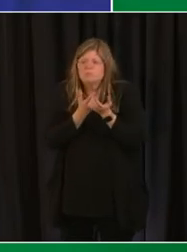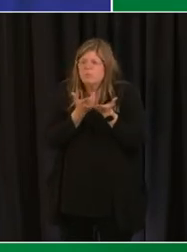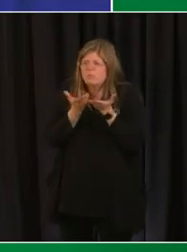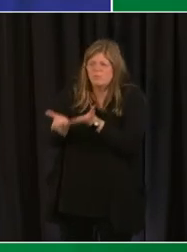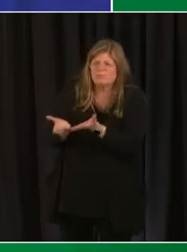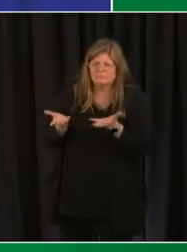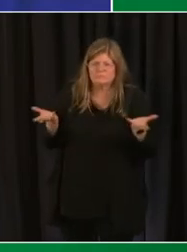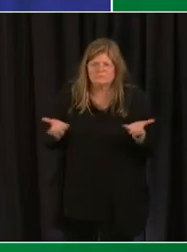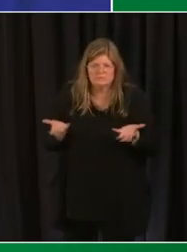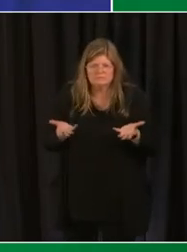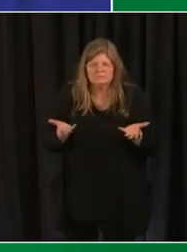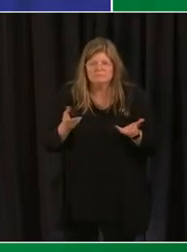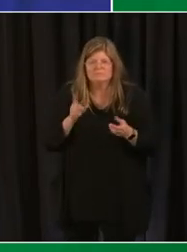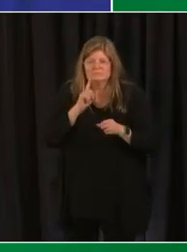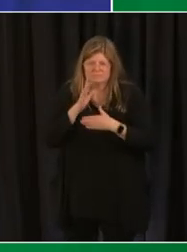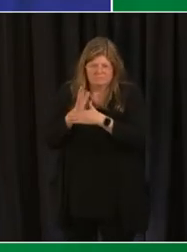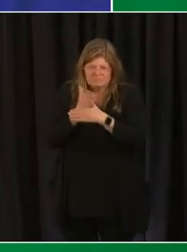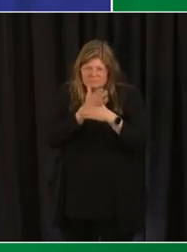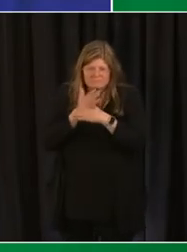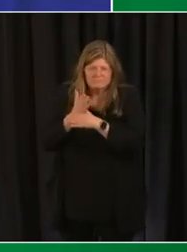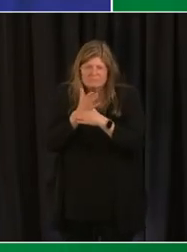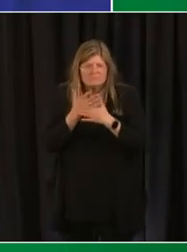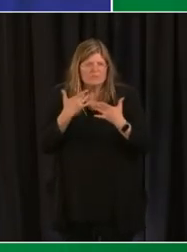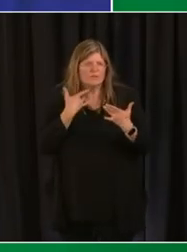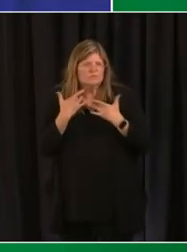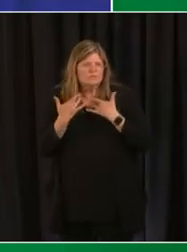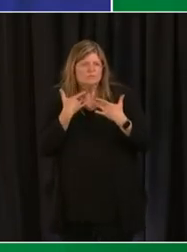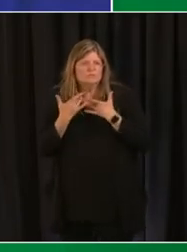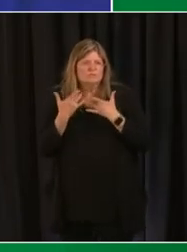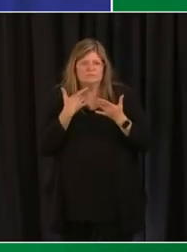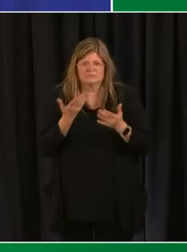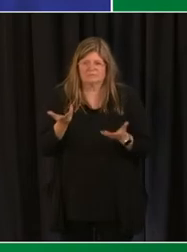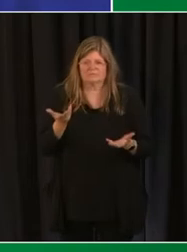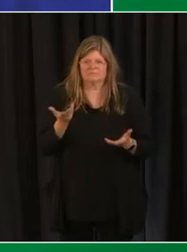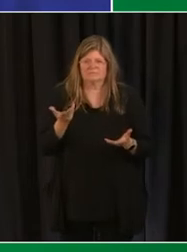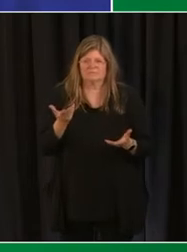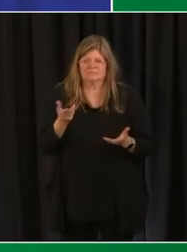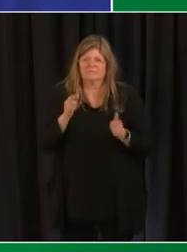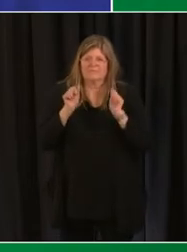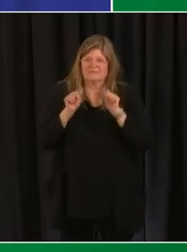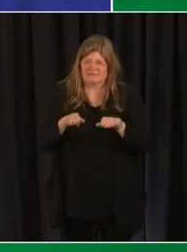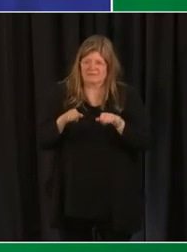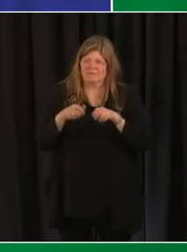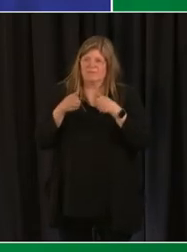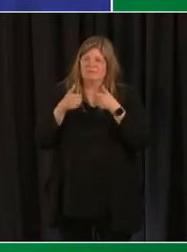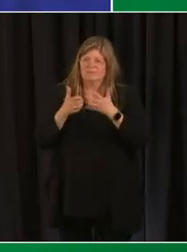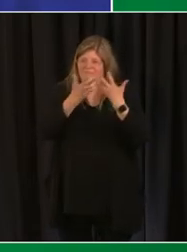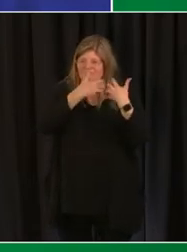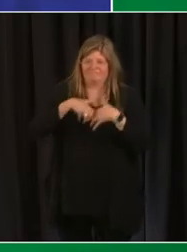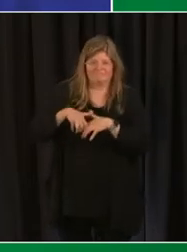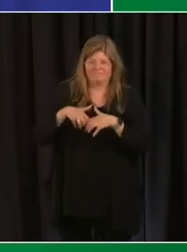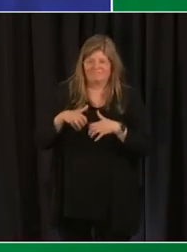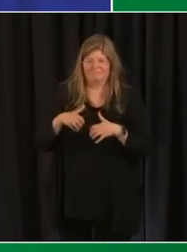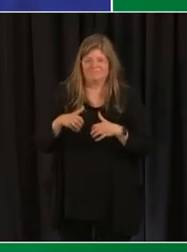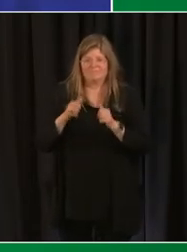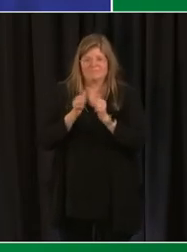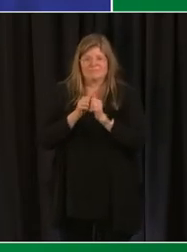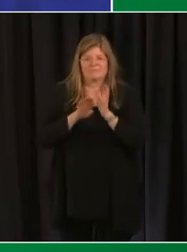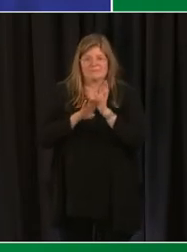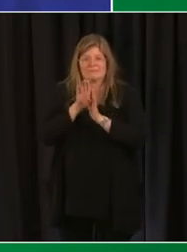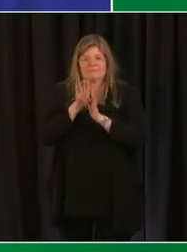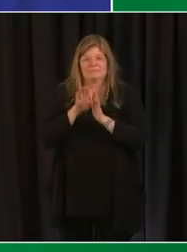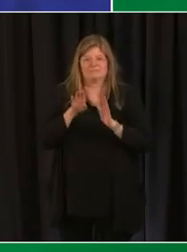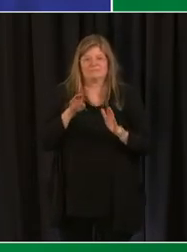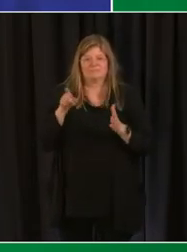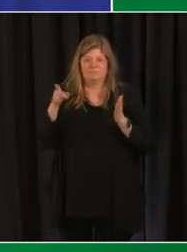particular school and to really share what concerns you have specifically so that you can try to work together to develop a plan we